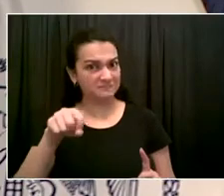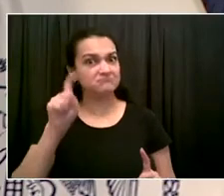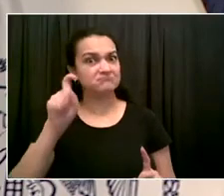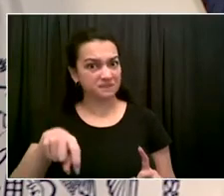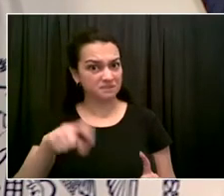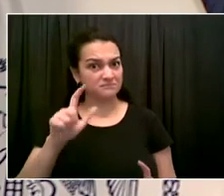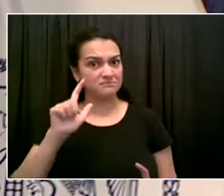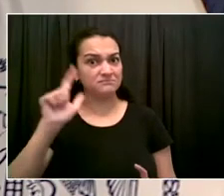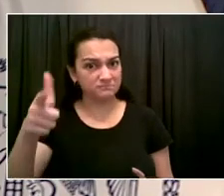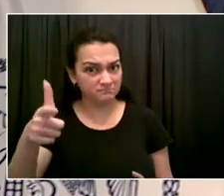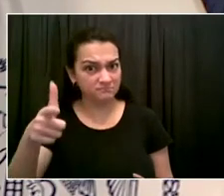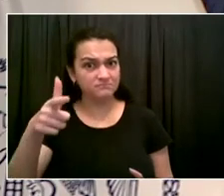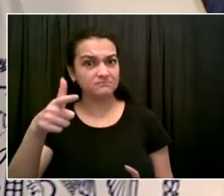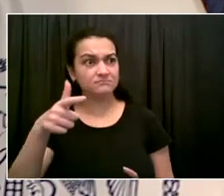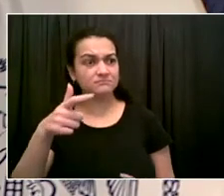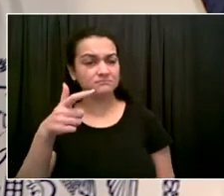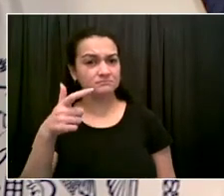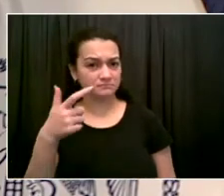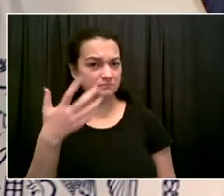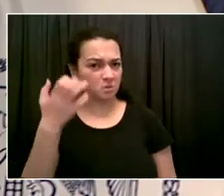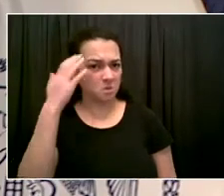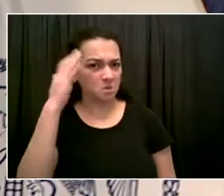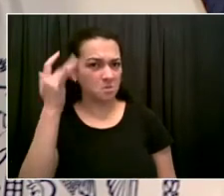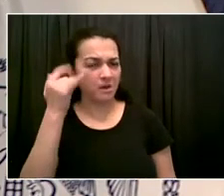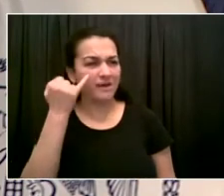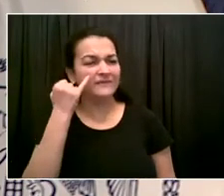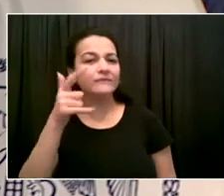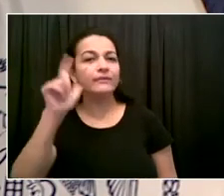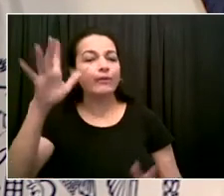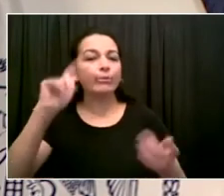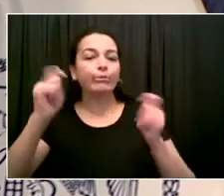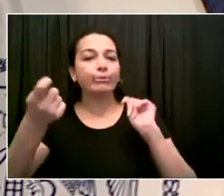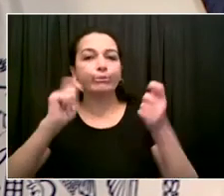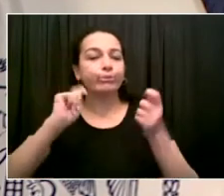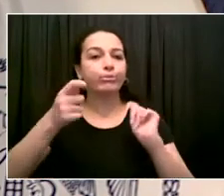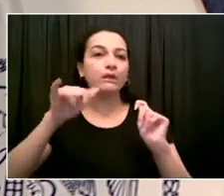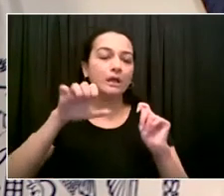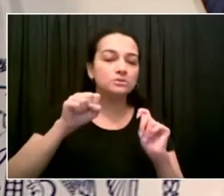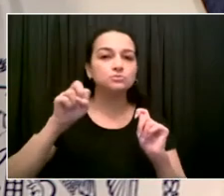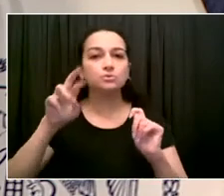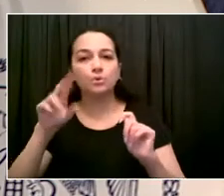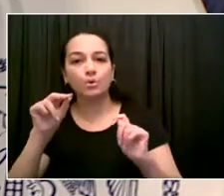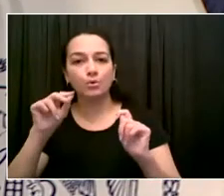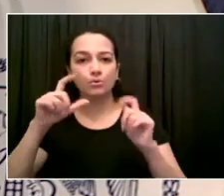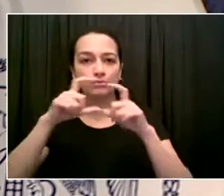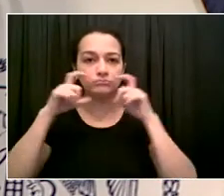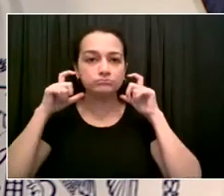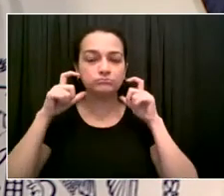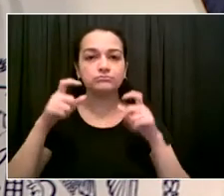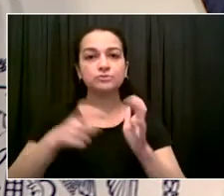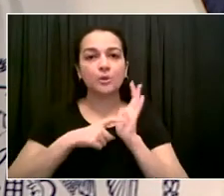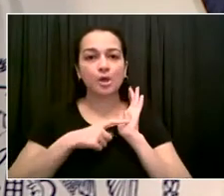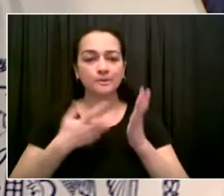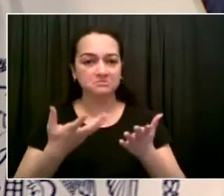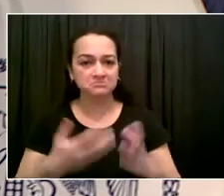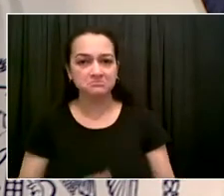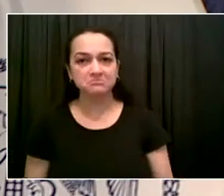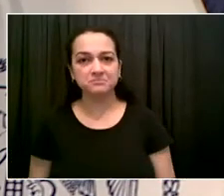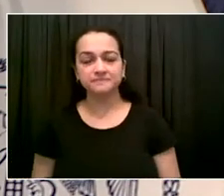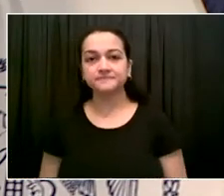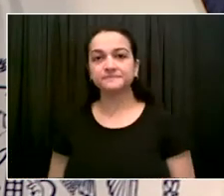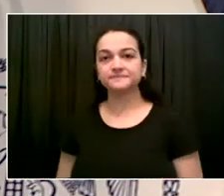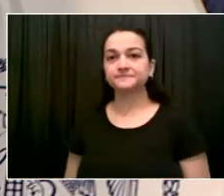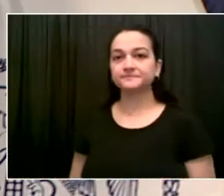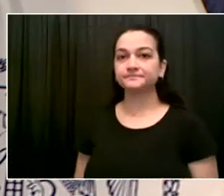sure we do is focus entirely on vaccination because the victory is staring us in the face.